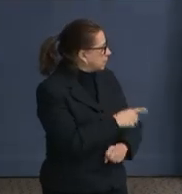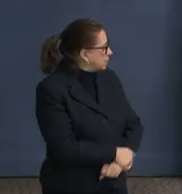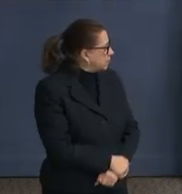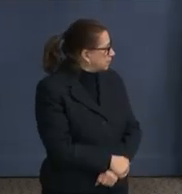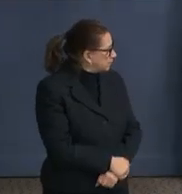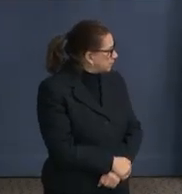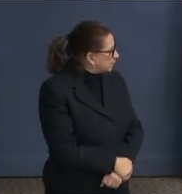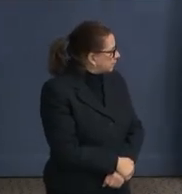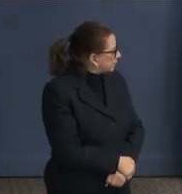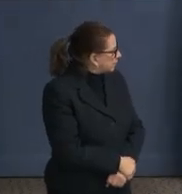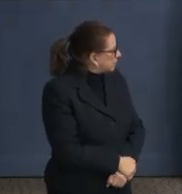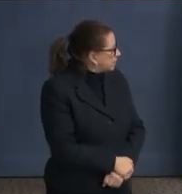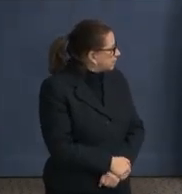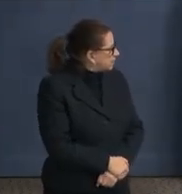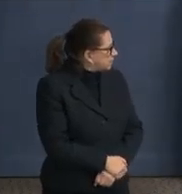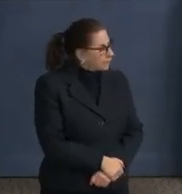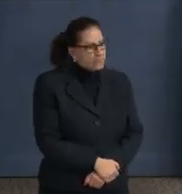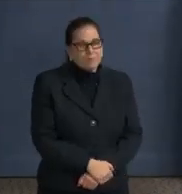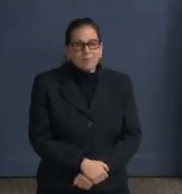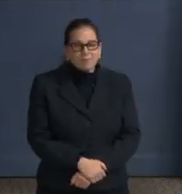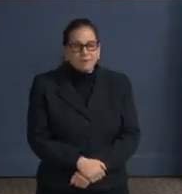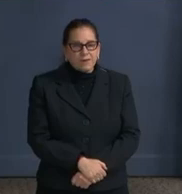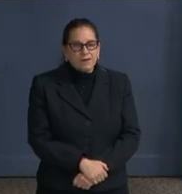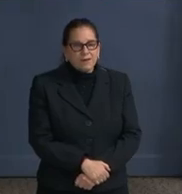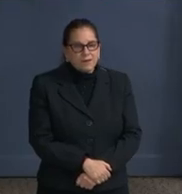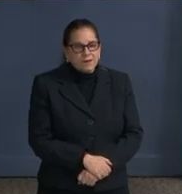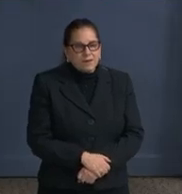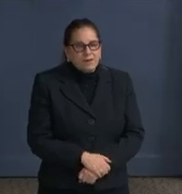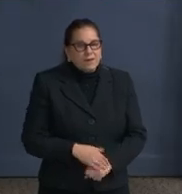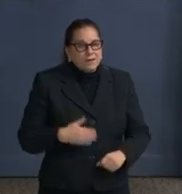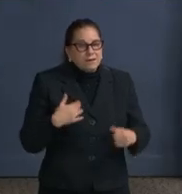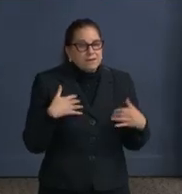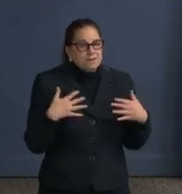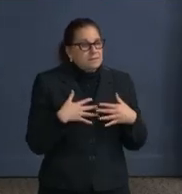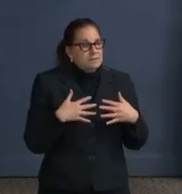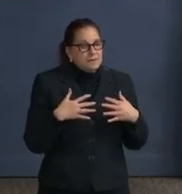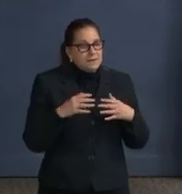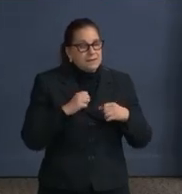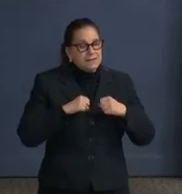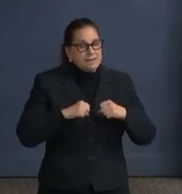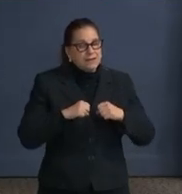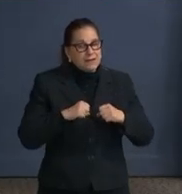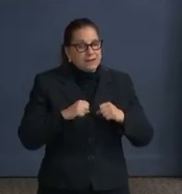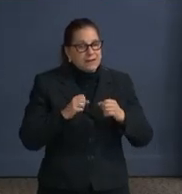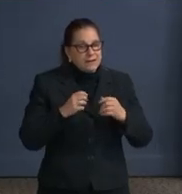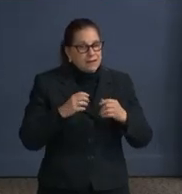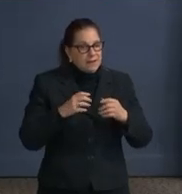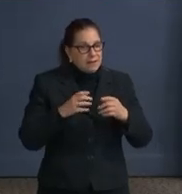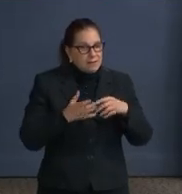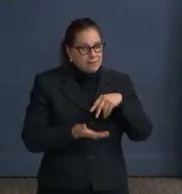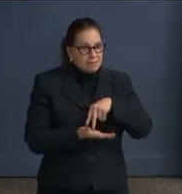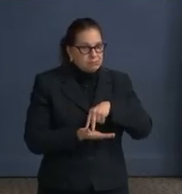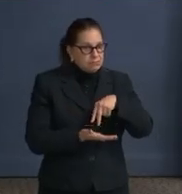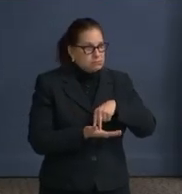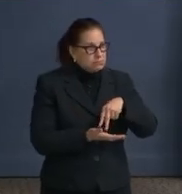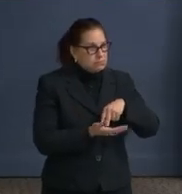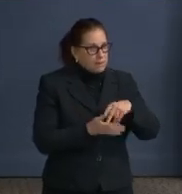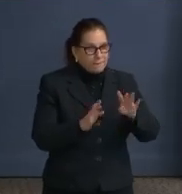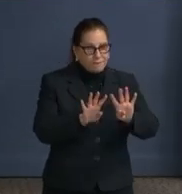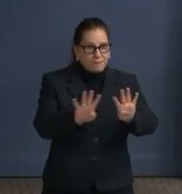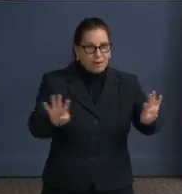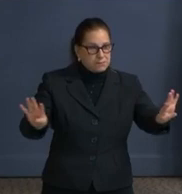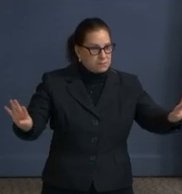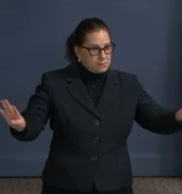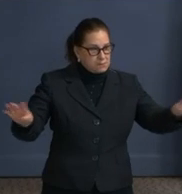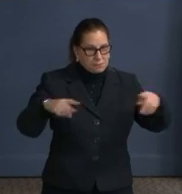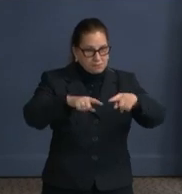Trump riot January 6th that security fencing will remain a lot longer in this city. Can you just give us an update on your understanding of